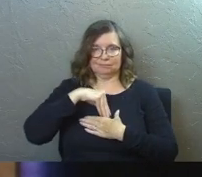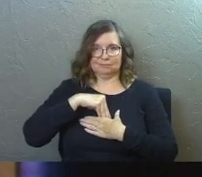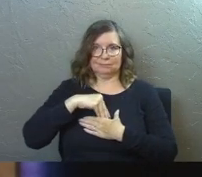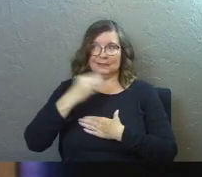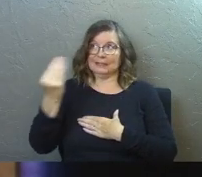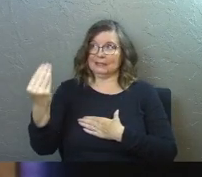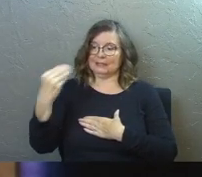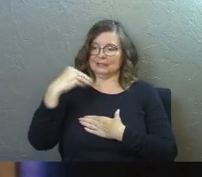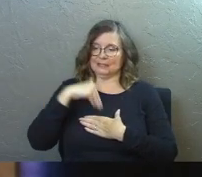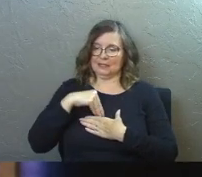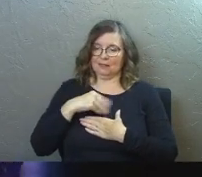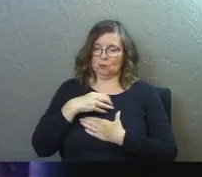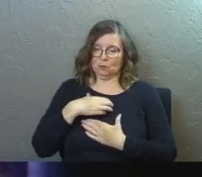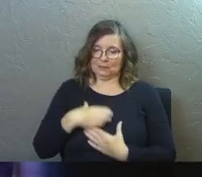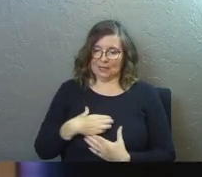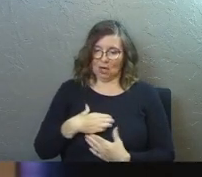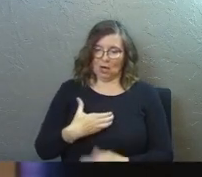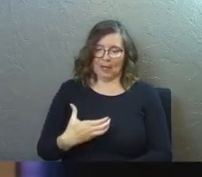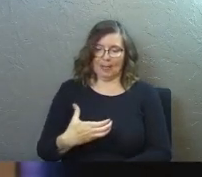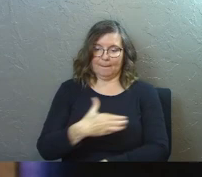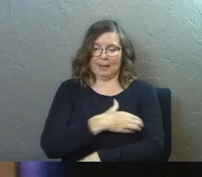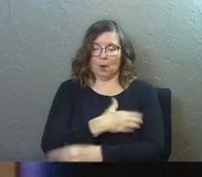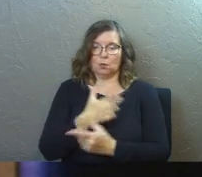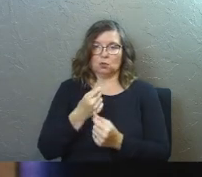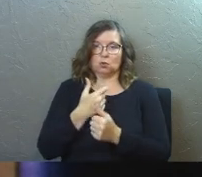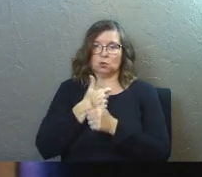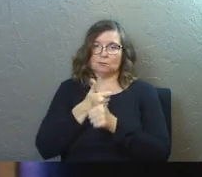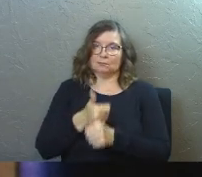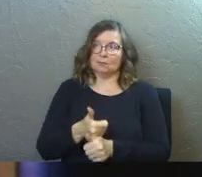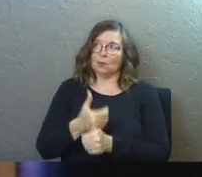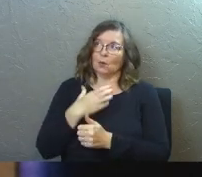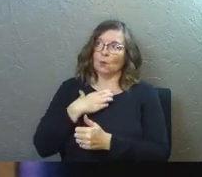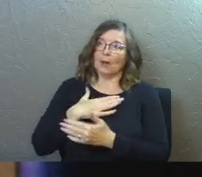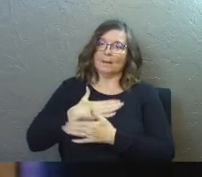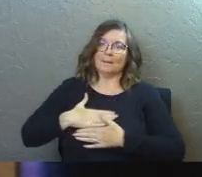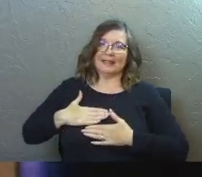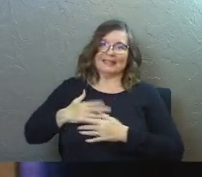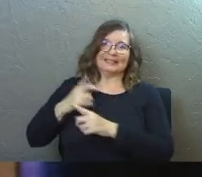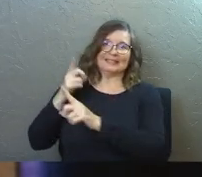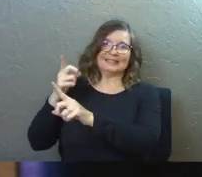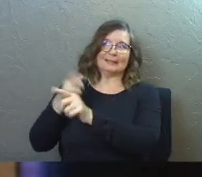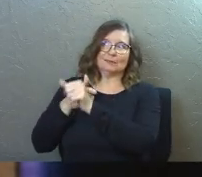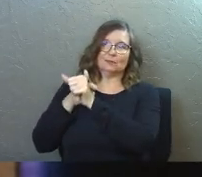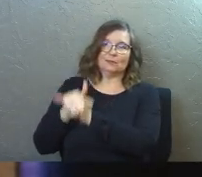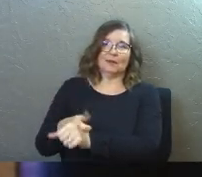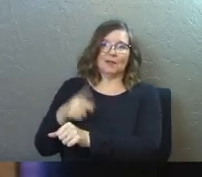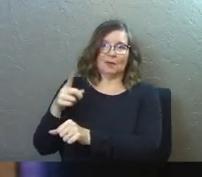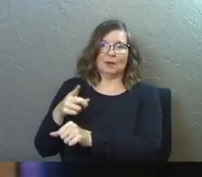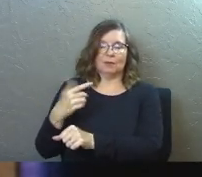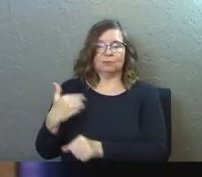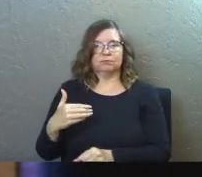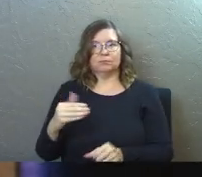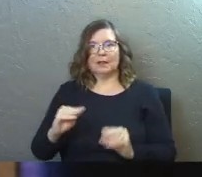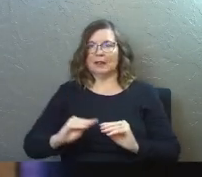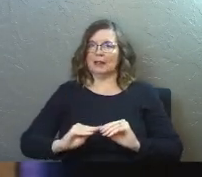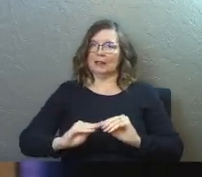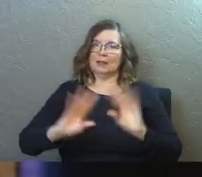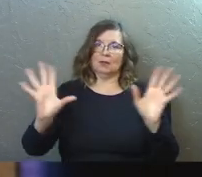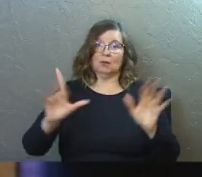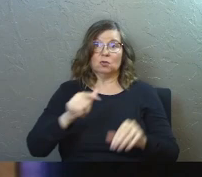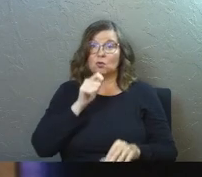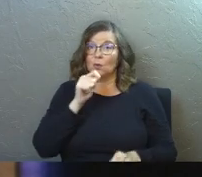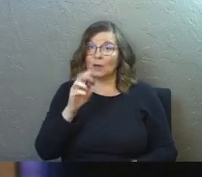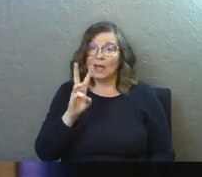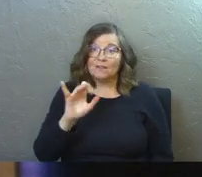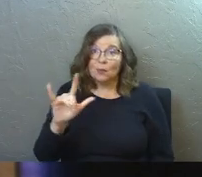and the power to do what pleases him. And that's so specific, so clear. Like you don't have